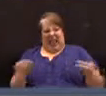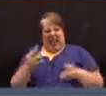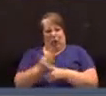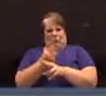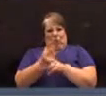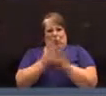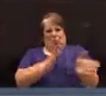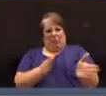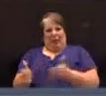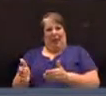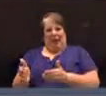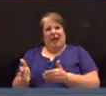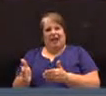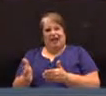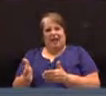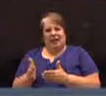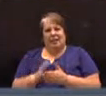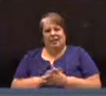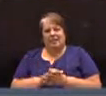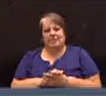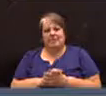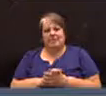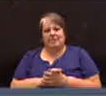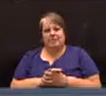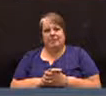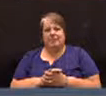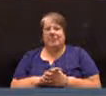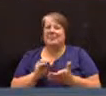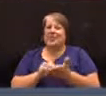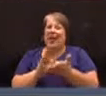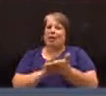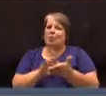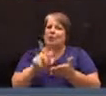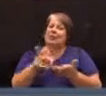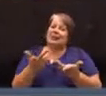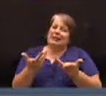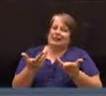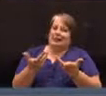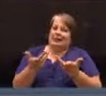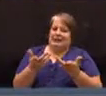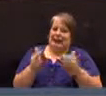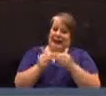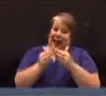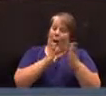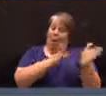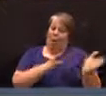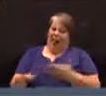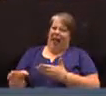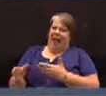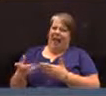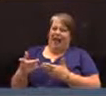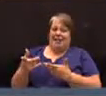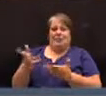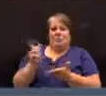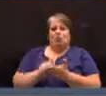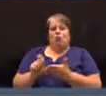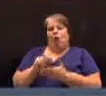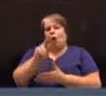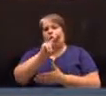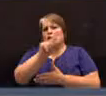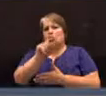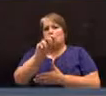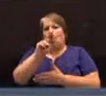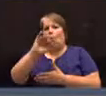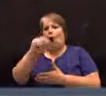document. You put a town plan into effect by writing zoning